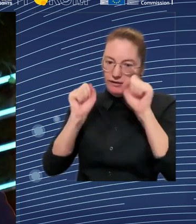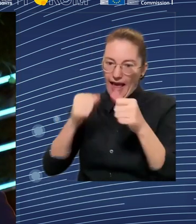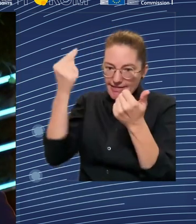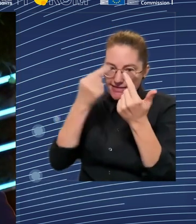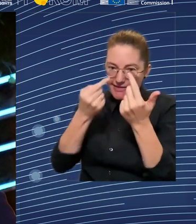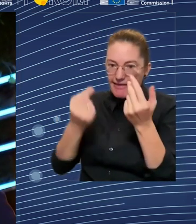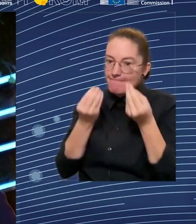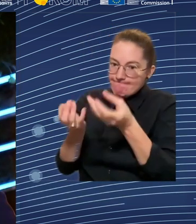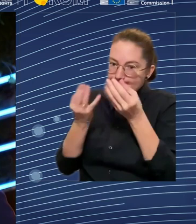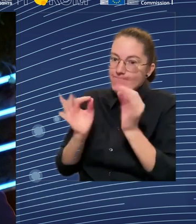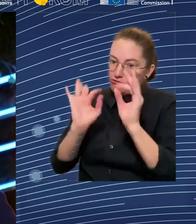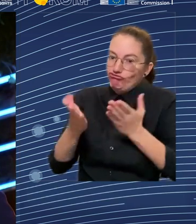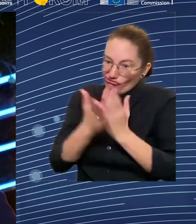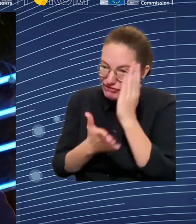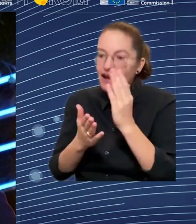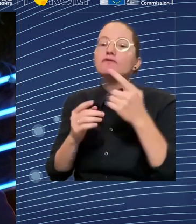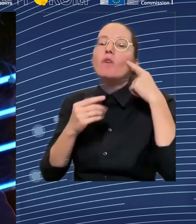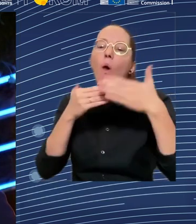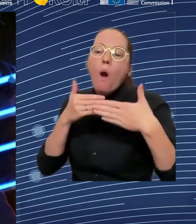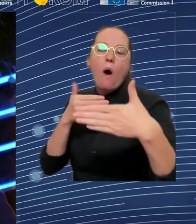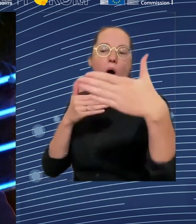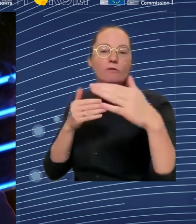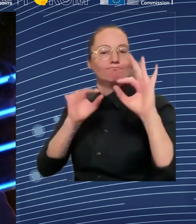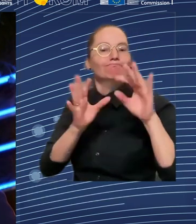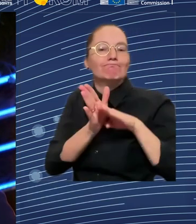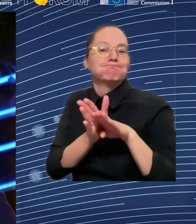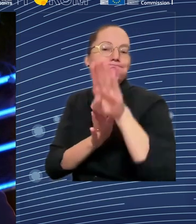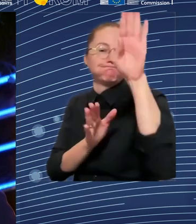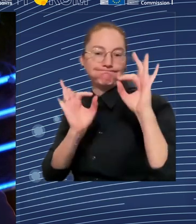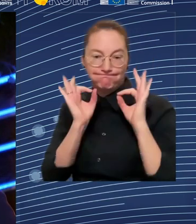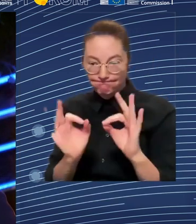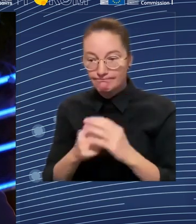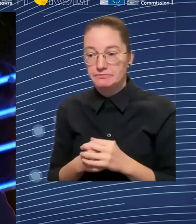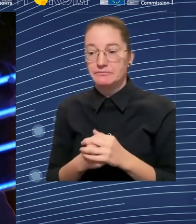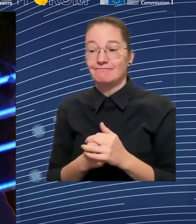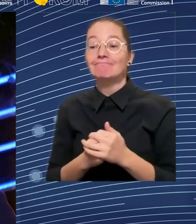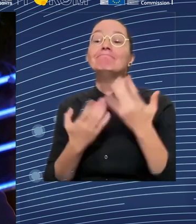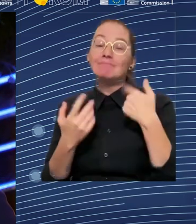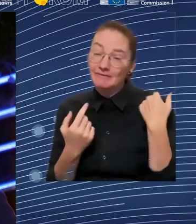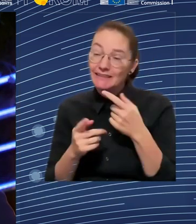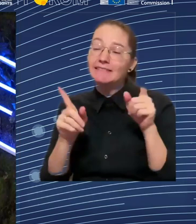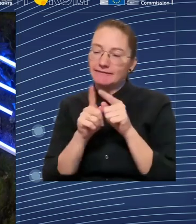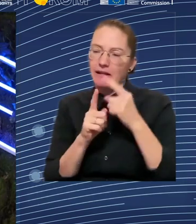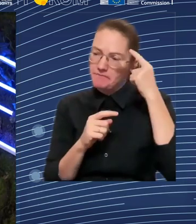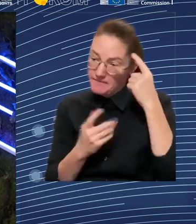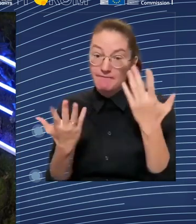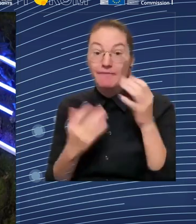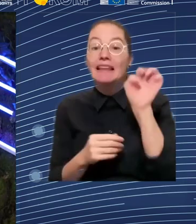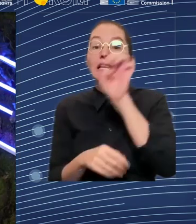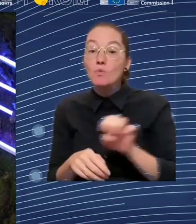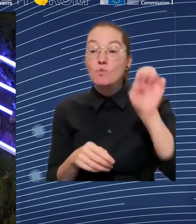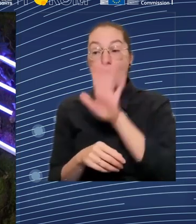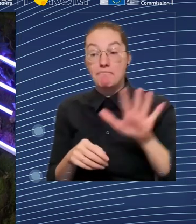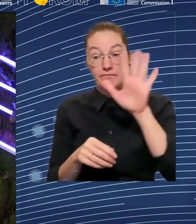On skills. As if the rest of it isn't part of the discussion as well. Thank you. Thank you very much.